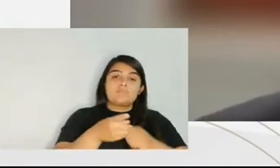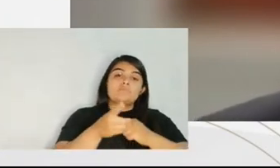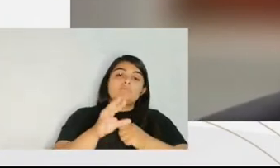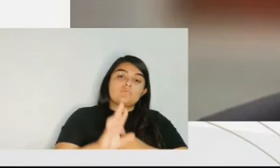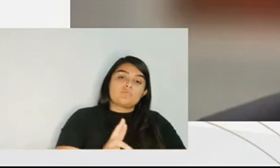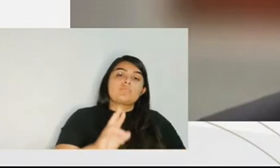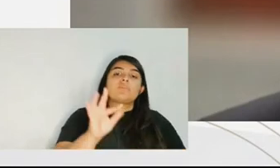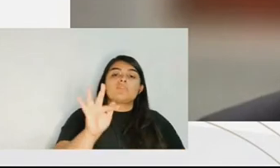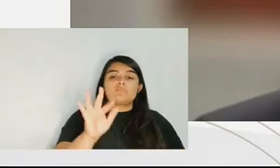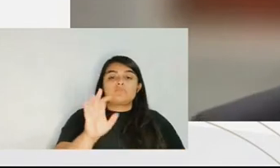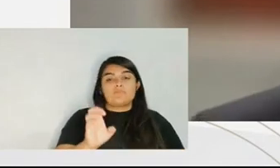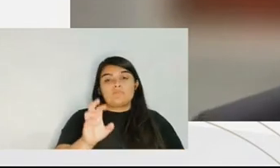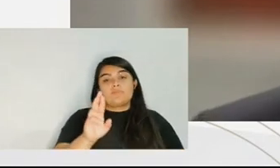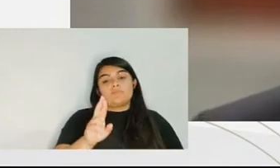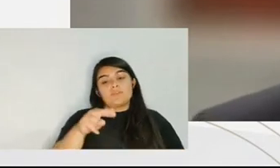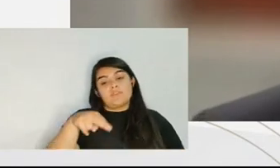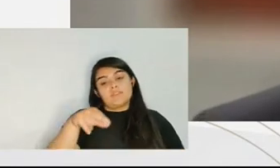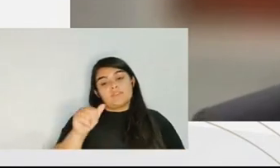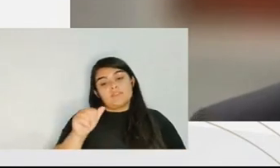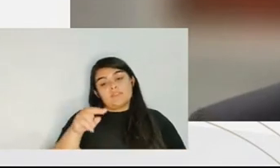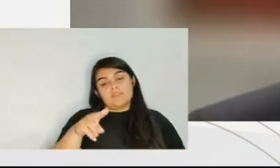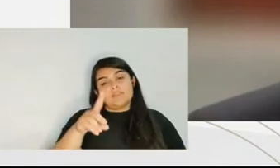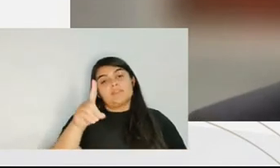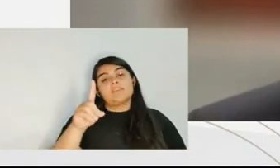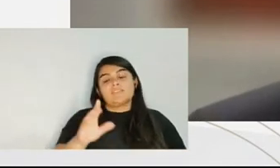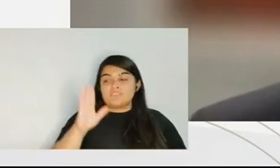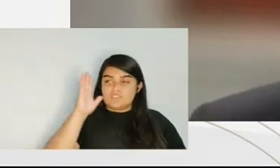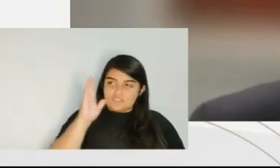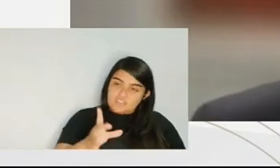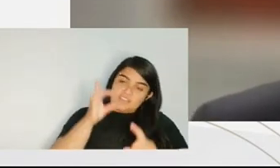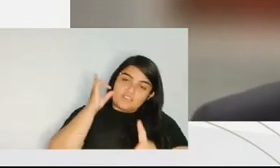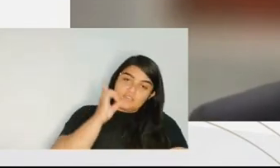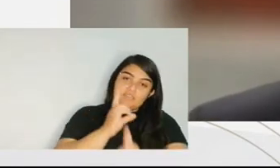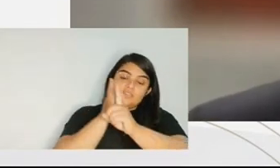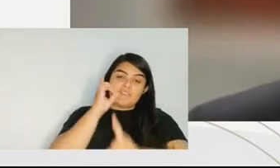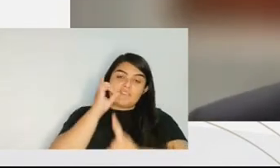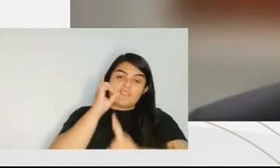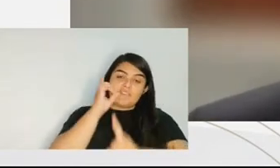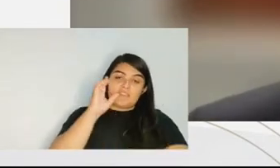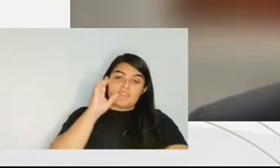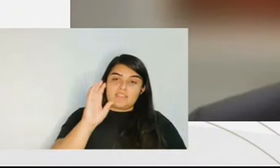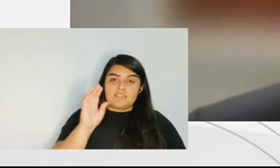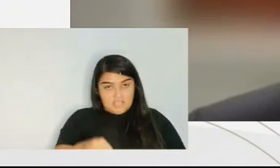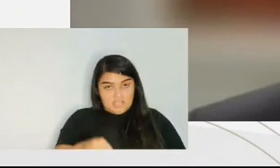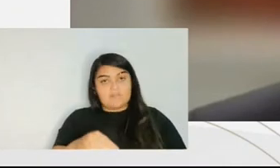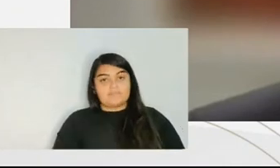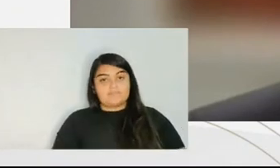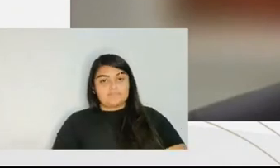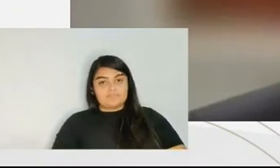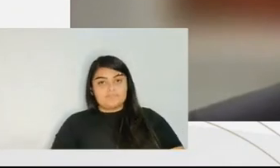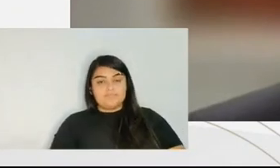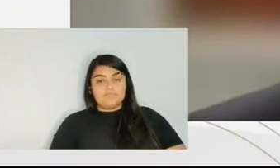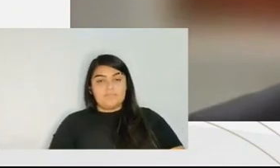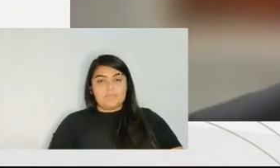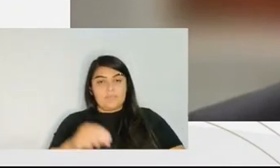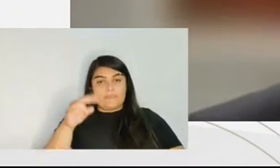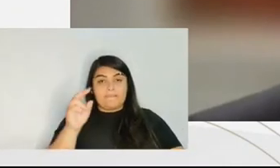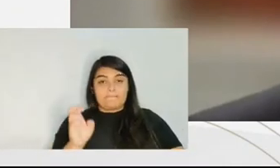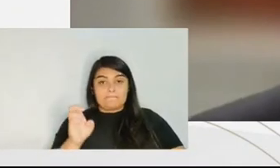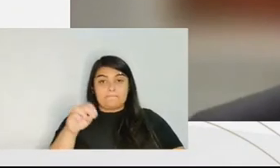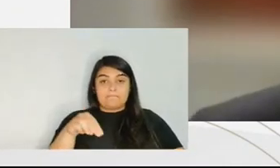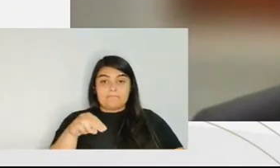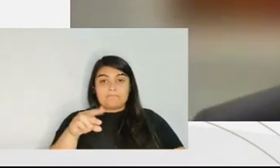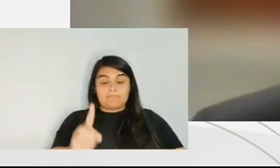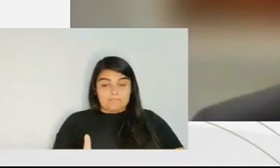Dr. Fernando Cury, whom I've met before, and he's been following up from AUB,